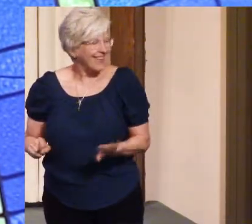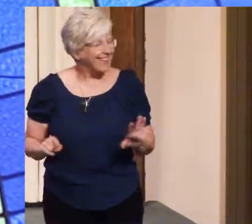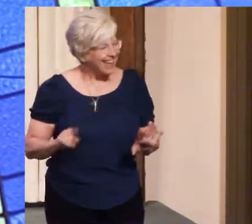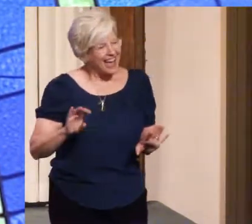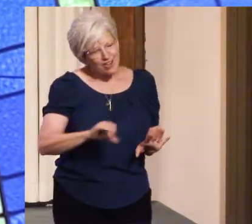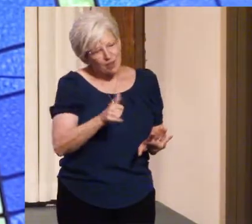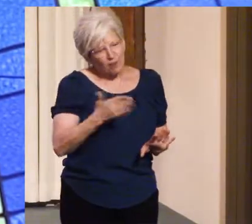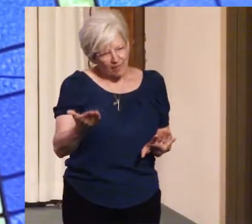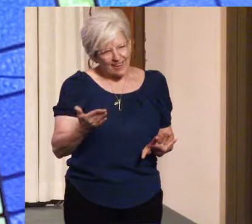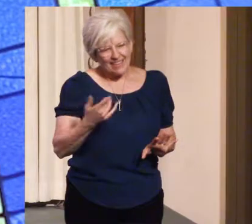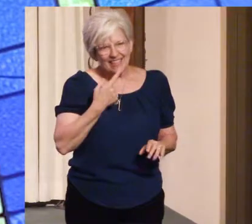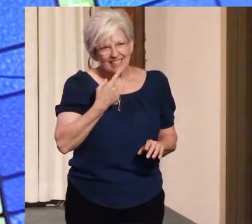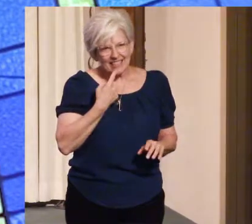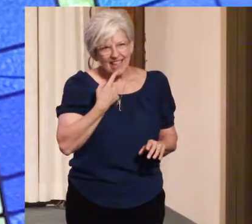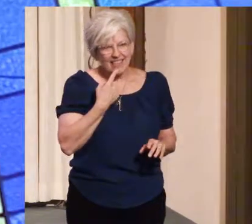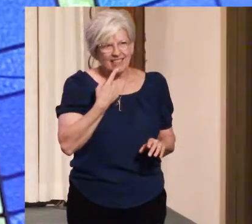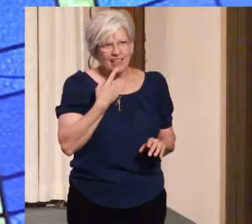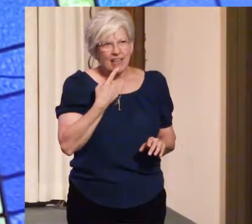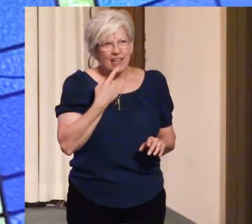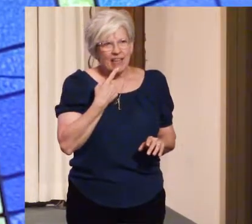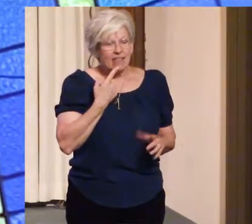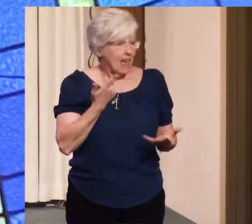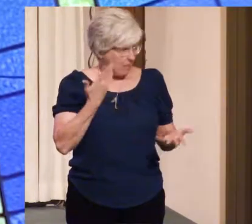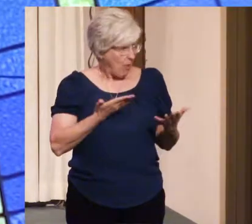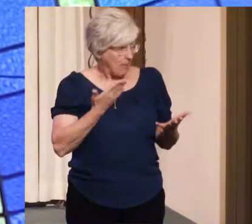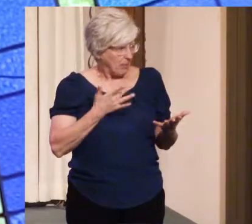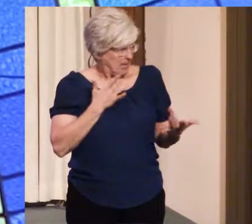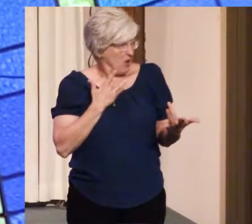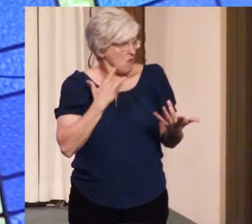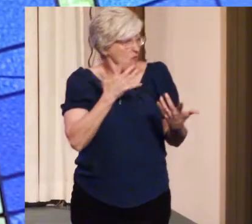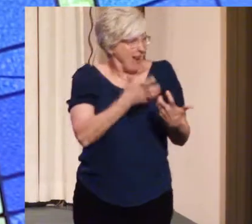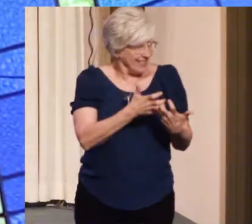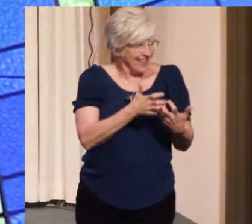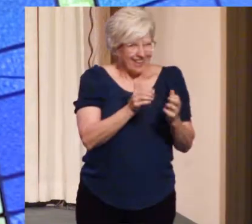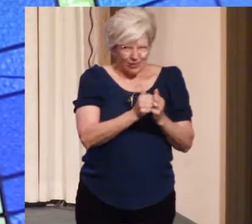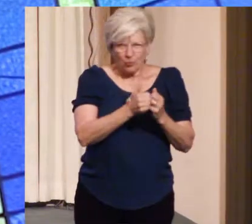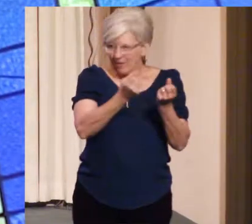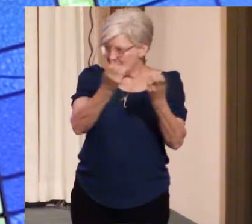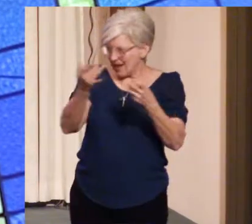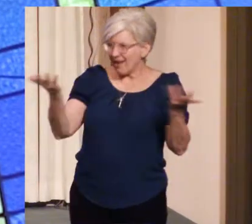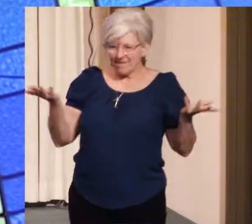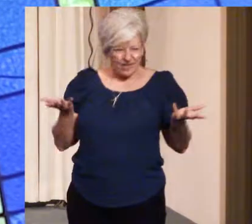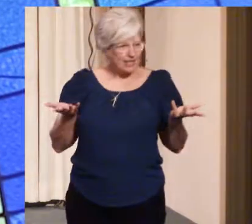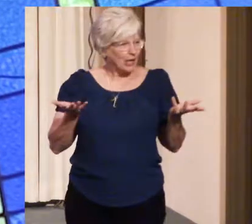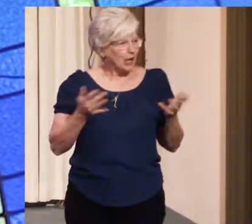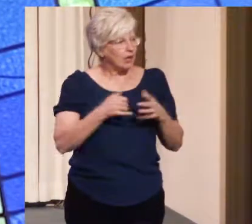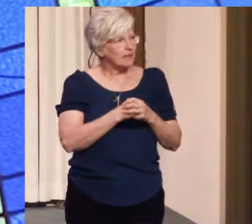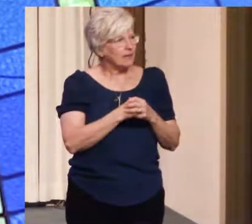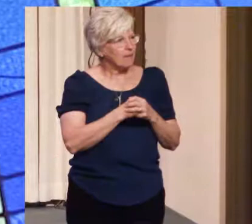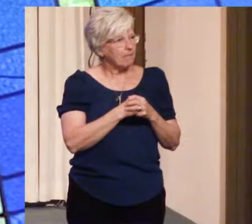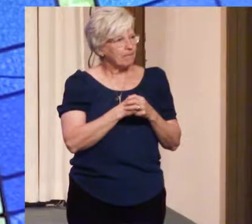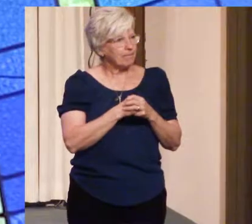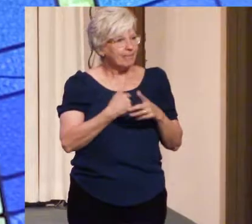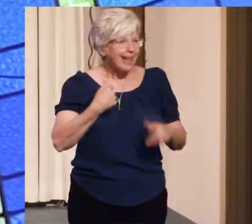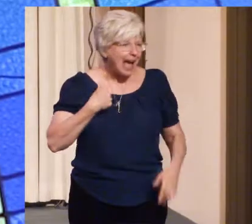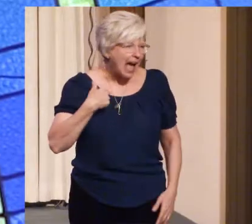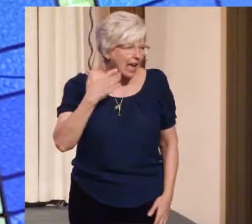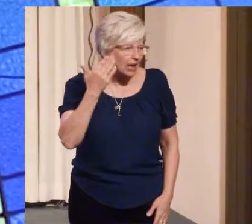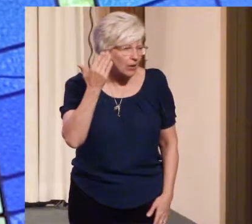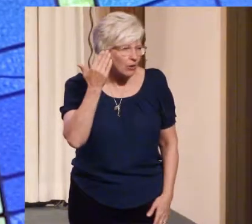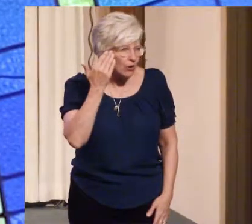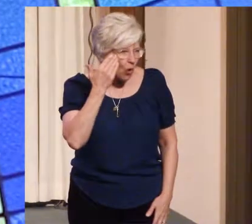probably resonates with many of us in this sanctuary today is, I know why you're here.